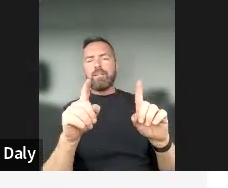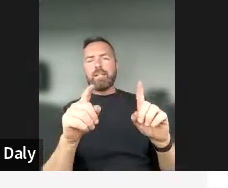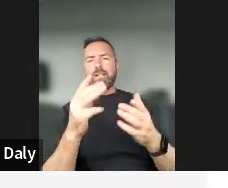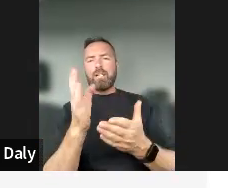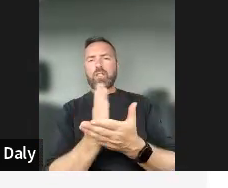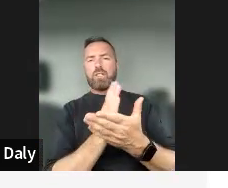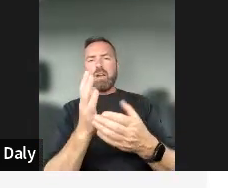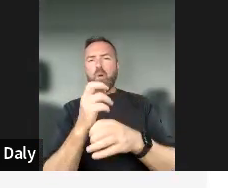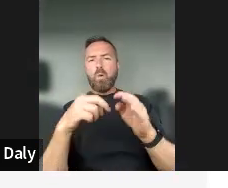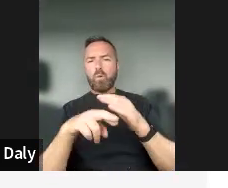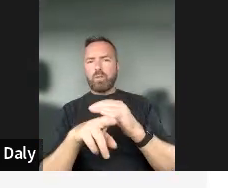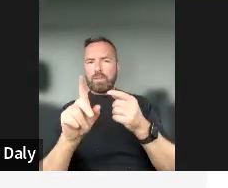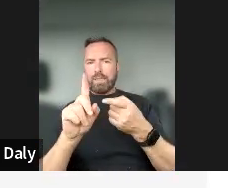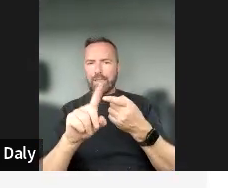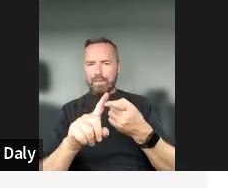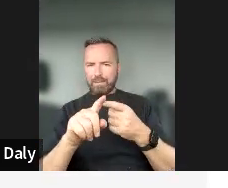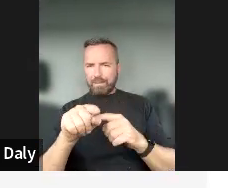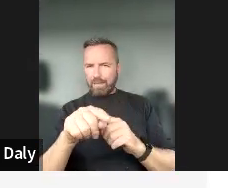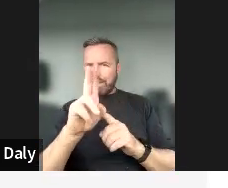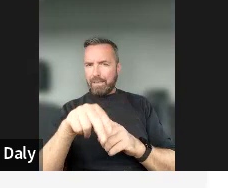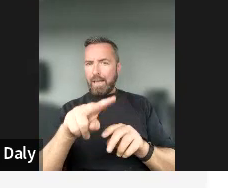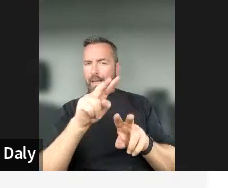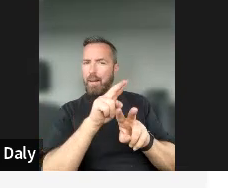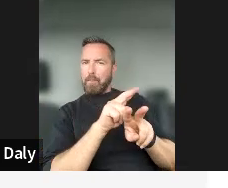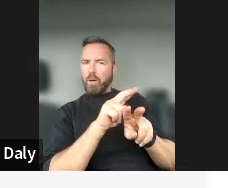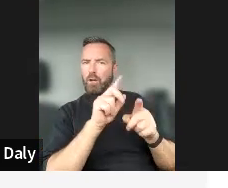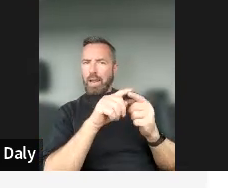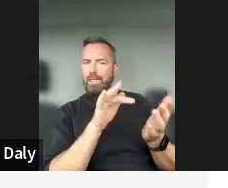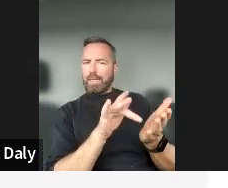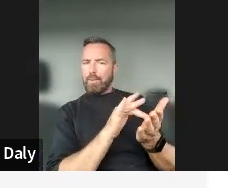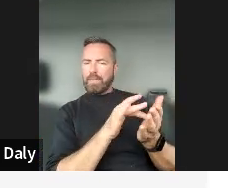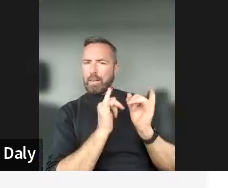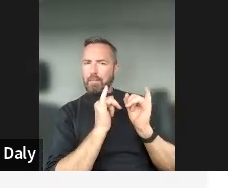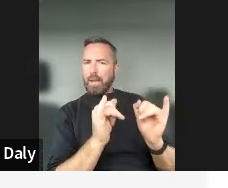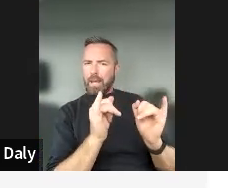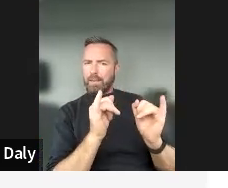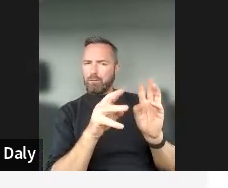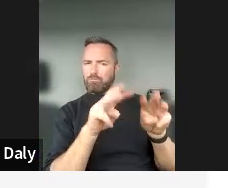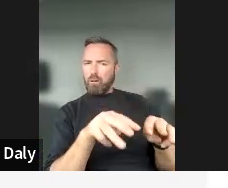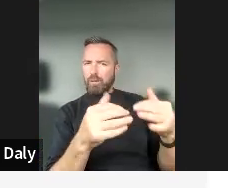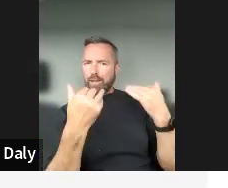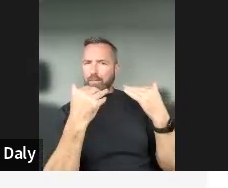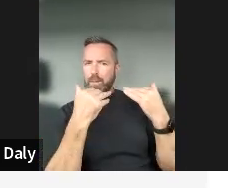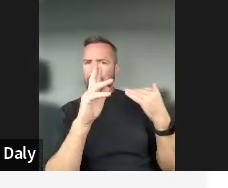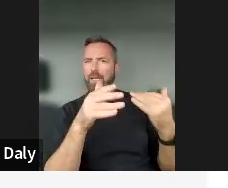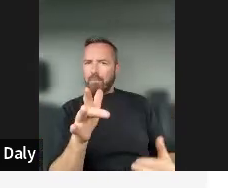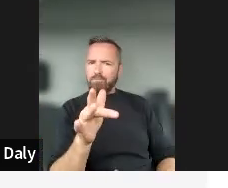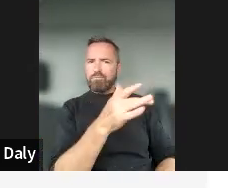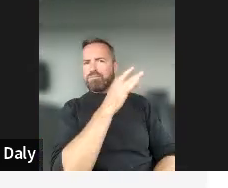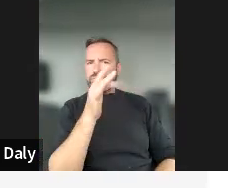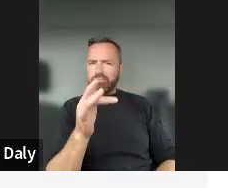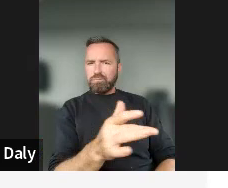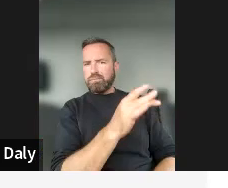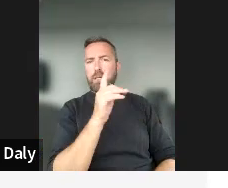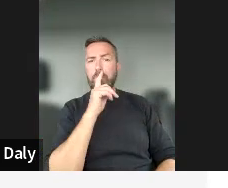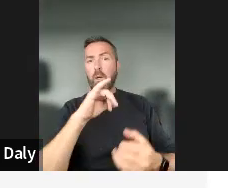actually constantly monitor and eliminate bad information. But who would be part of this authority